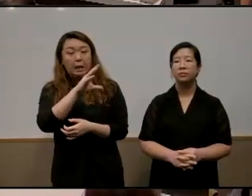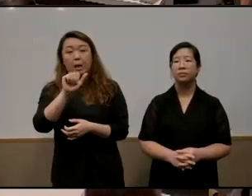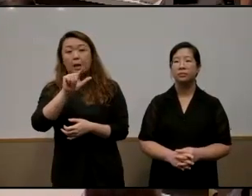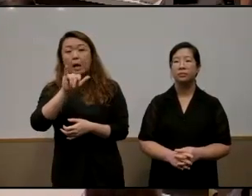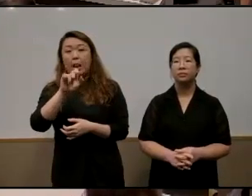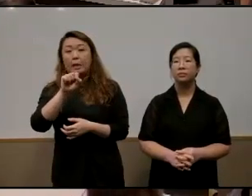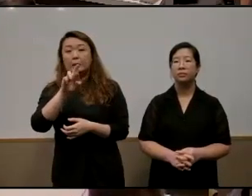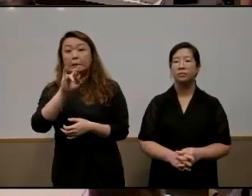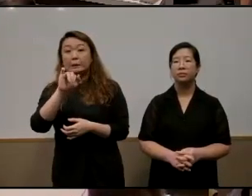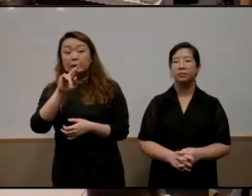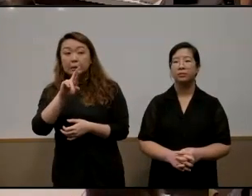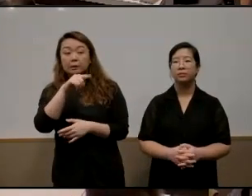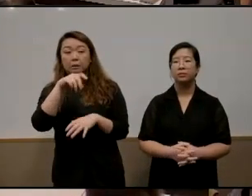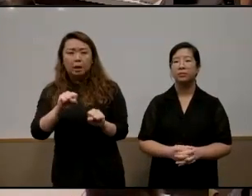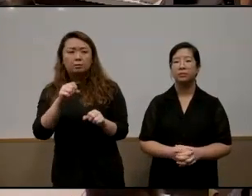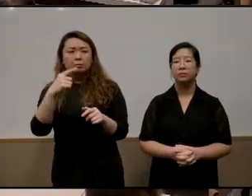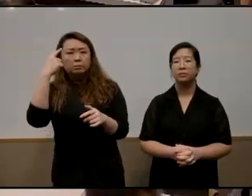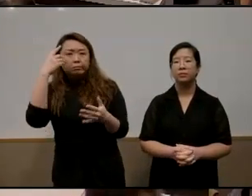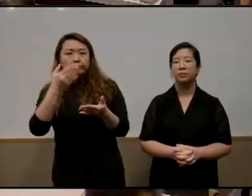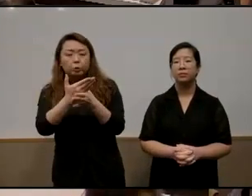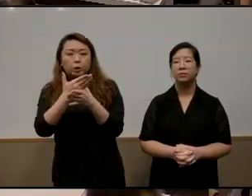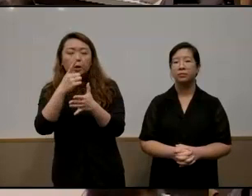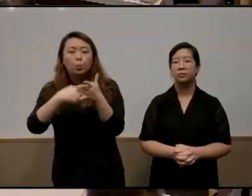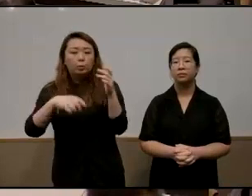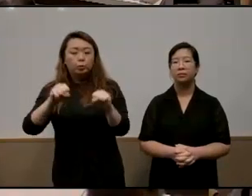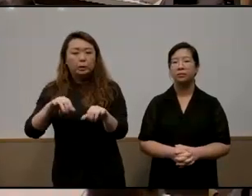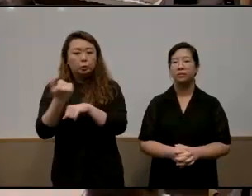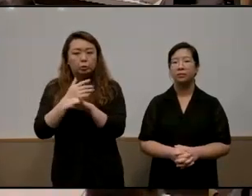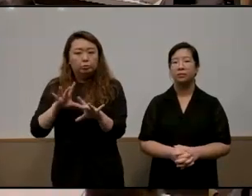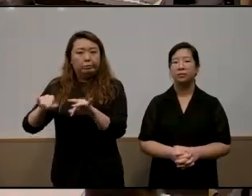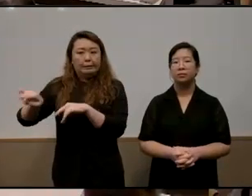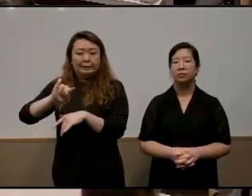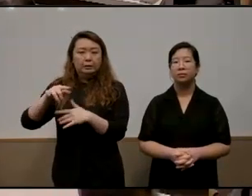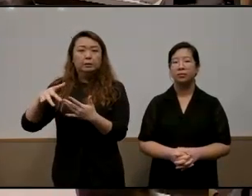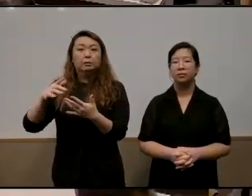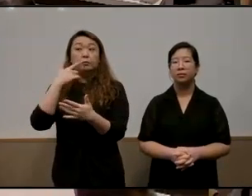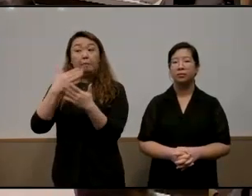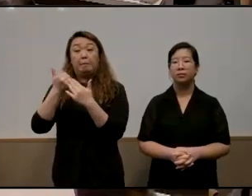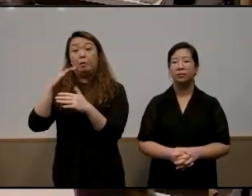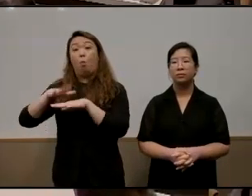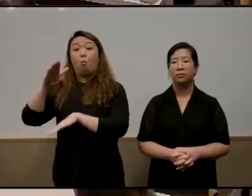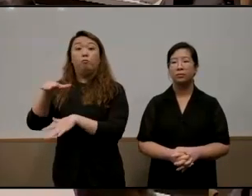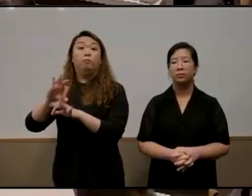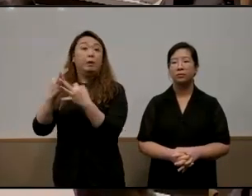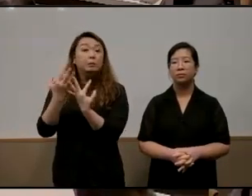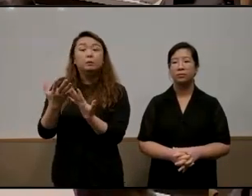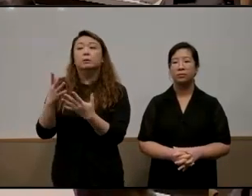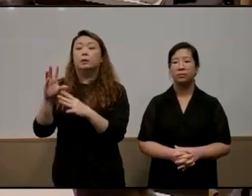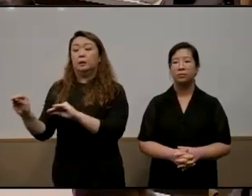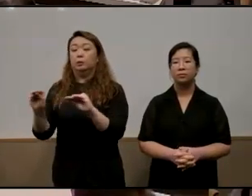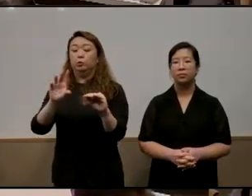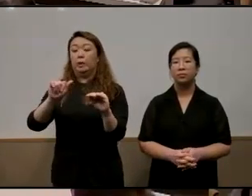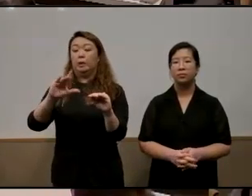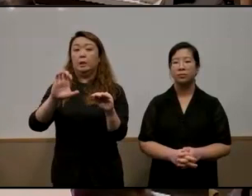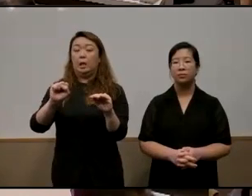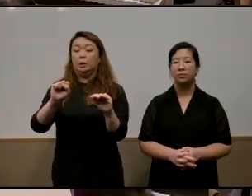perspectives in terms of what we could do to get rid of some of these entrenched privileges for those from better off families i mean the moving of acs to tengah